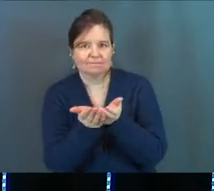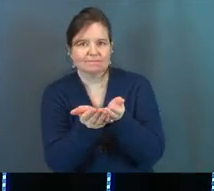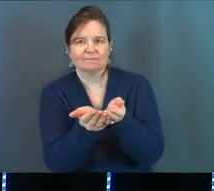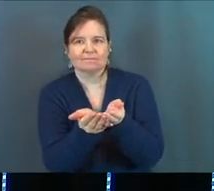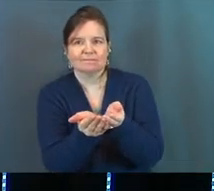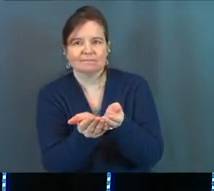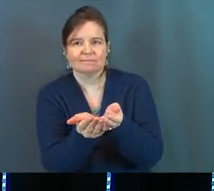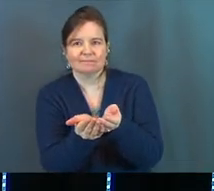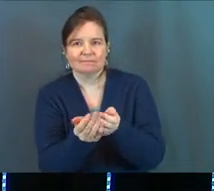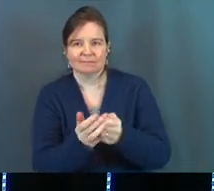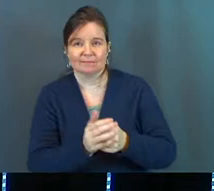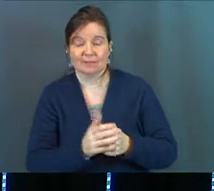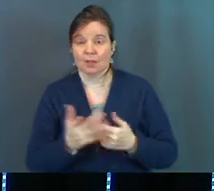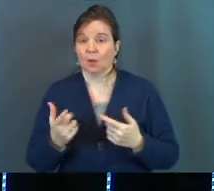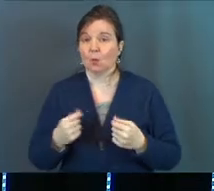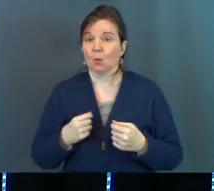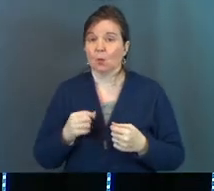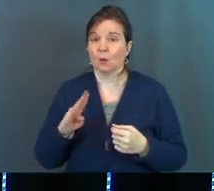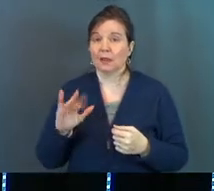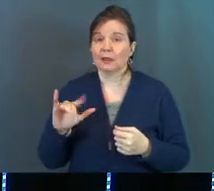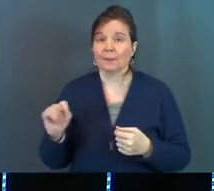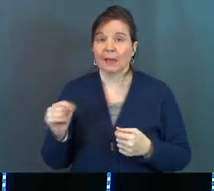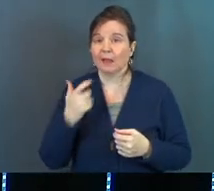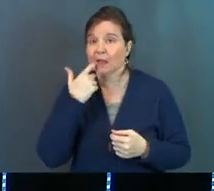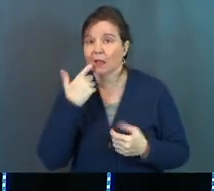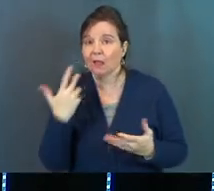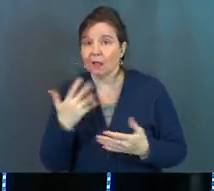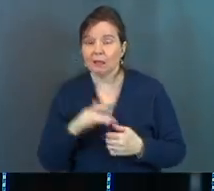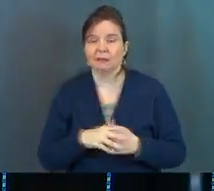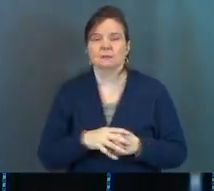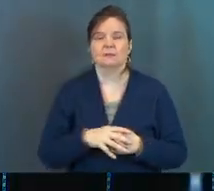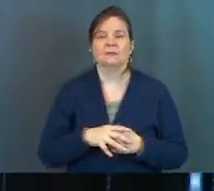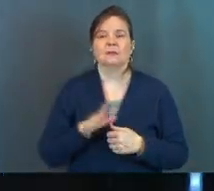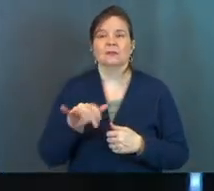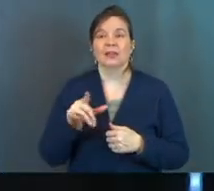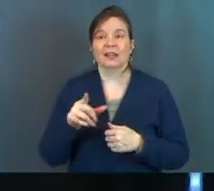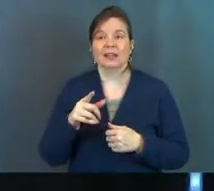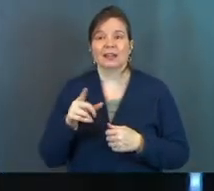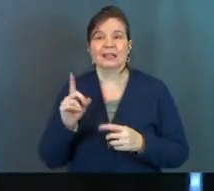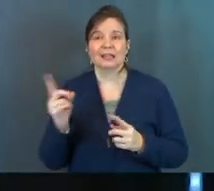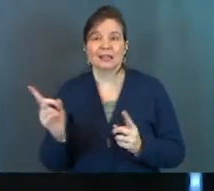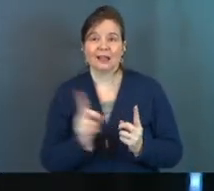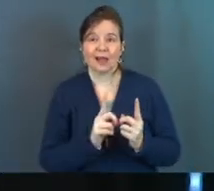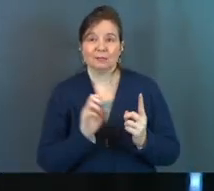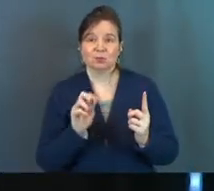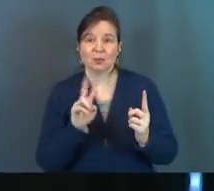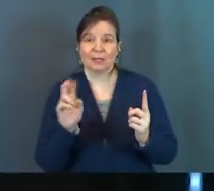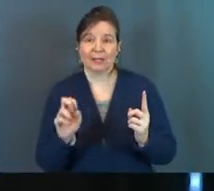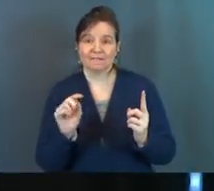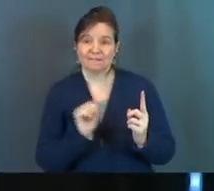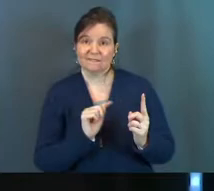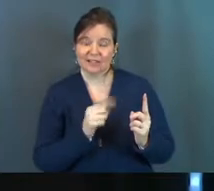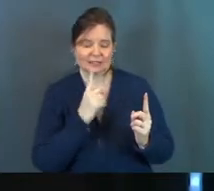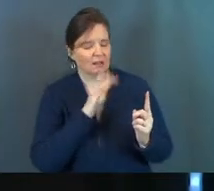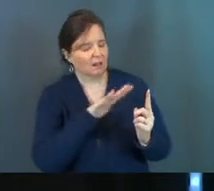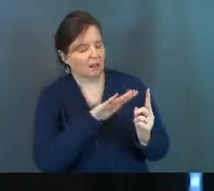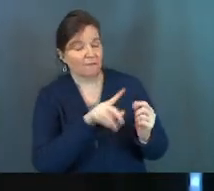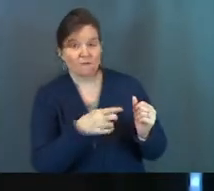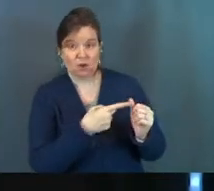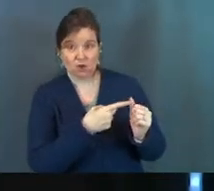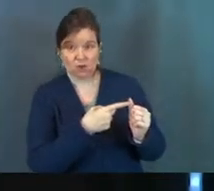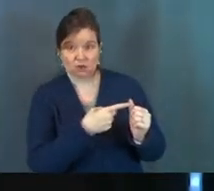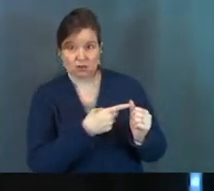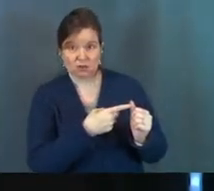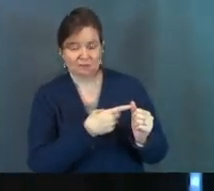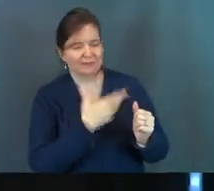mouth. And what's the bait? The bait is that he comes to Eve and he says, first,